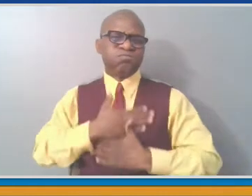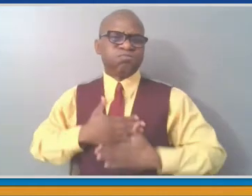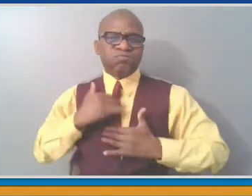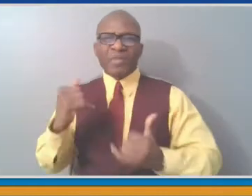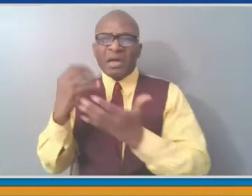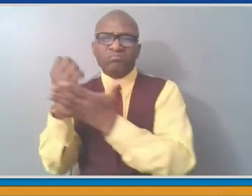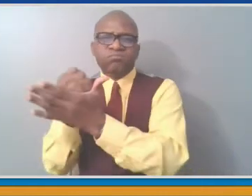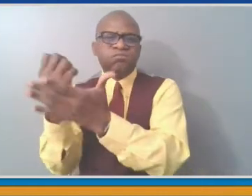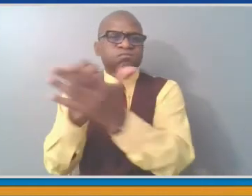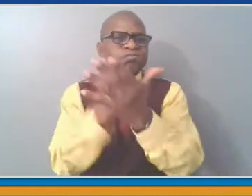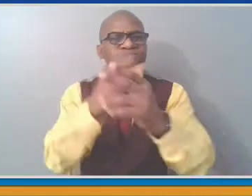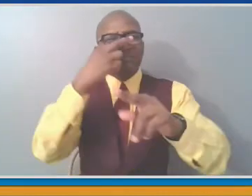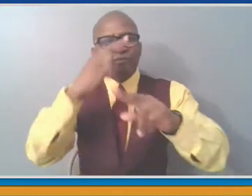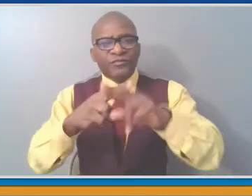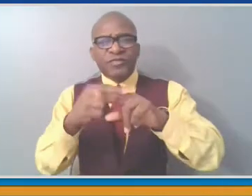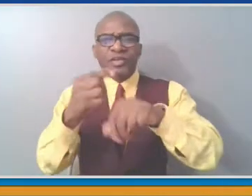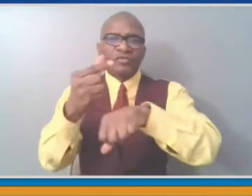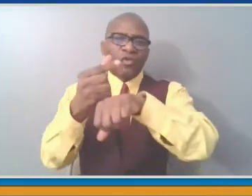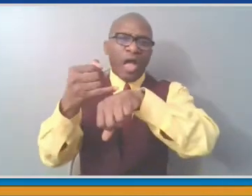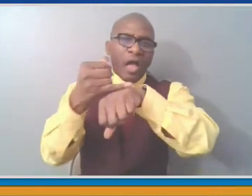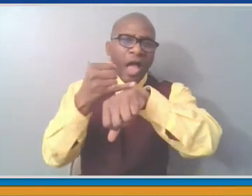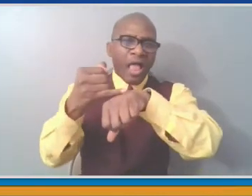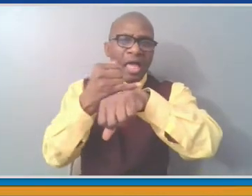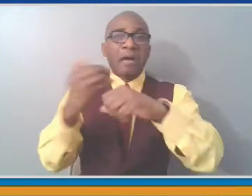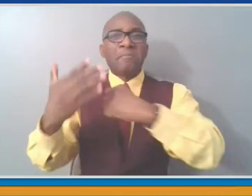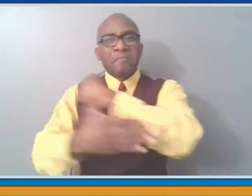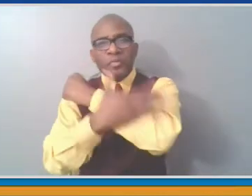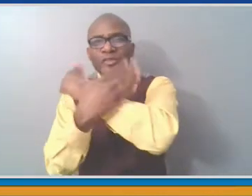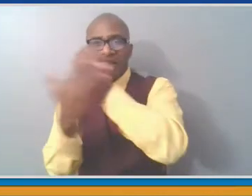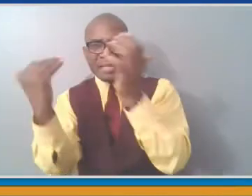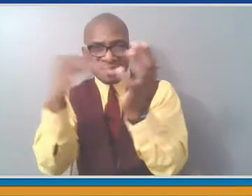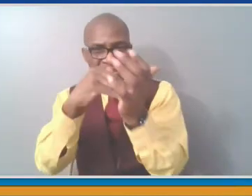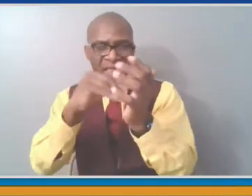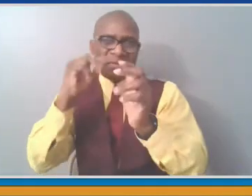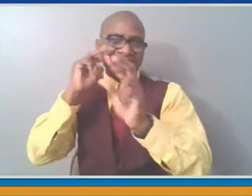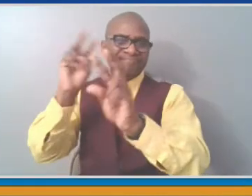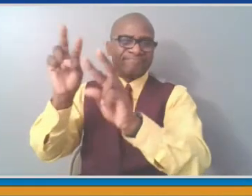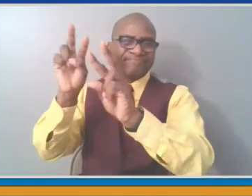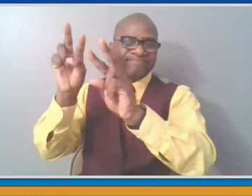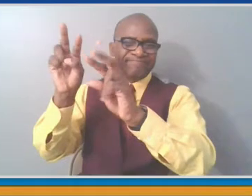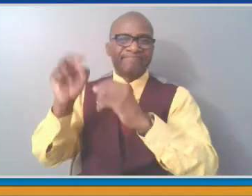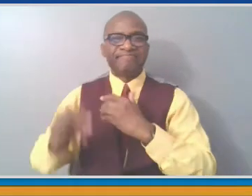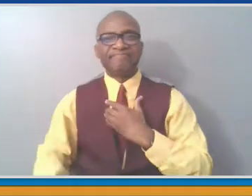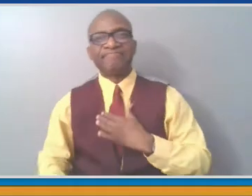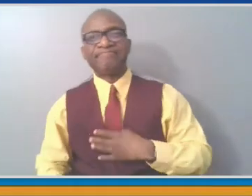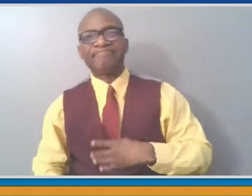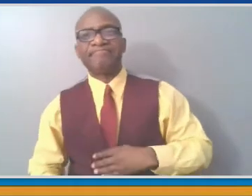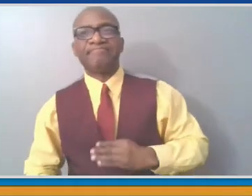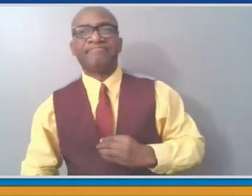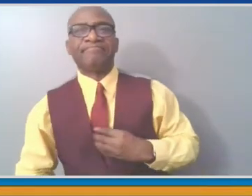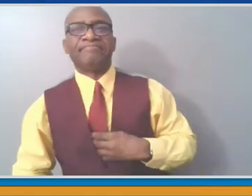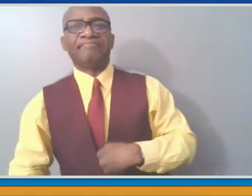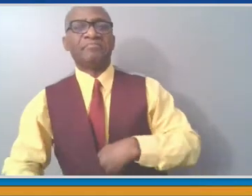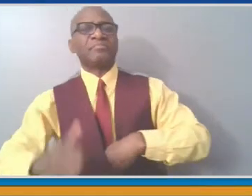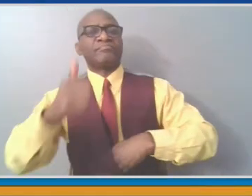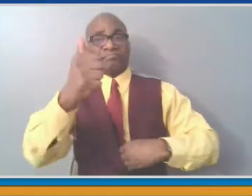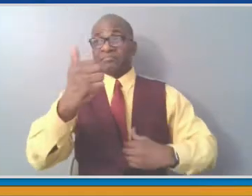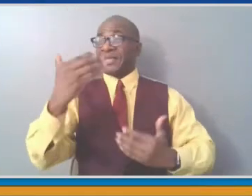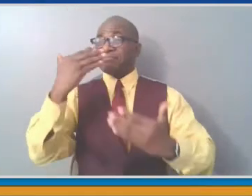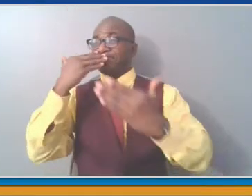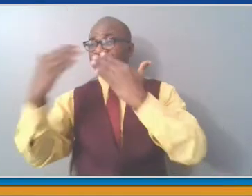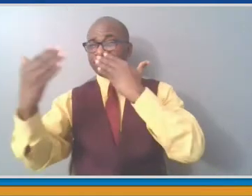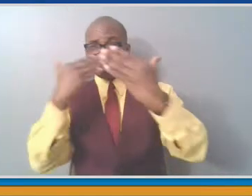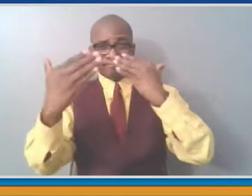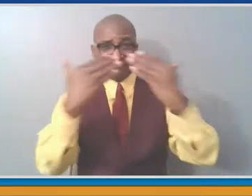Ken pointed out and Noam highlighted again, we're dealing now on the cusp of what will probably be our major public